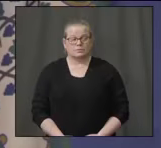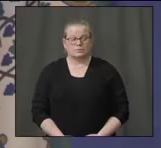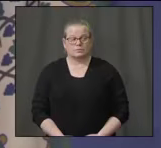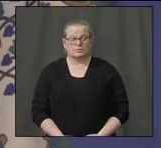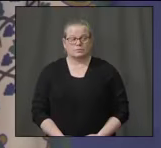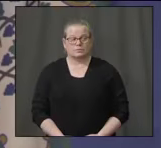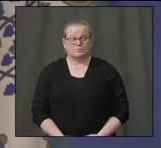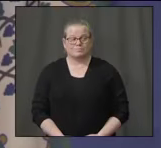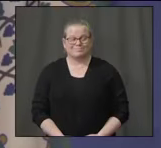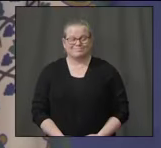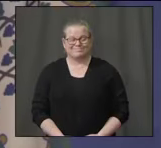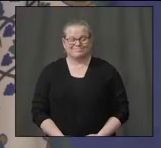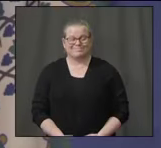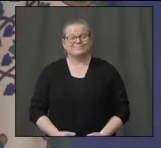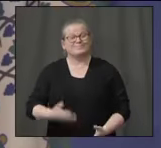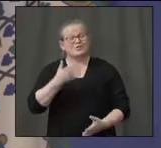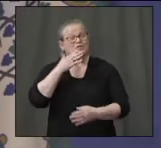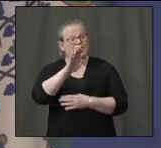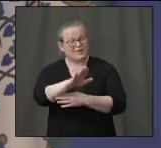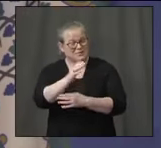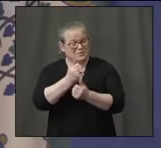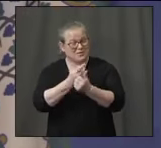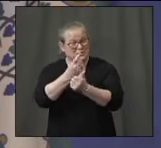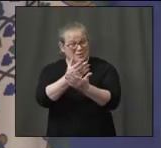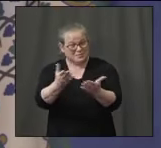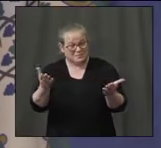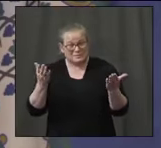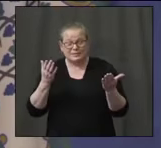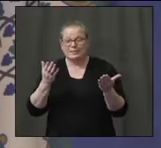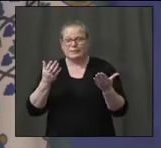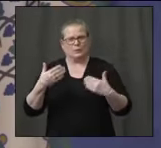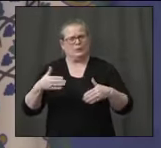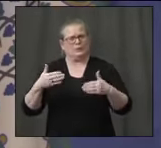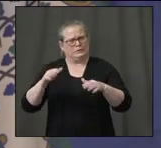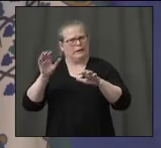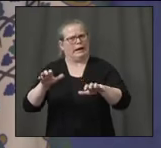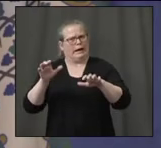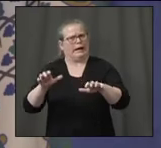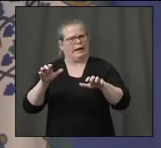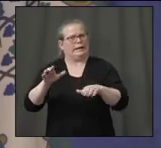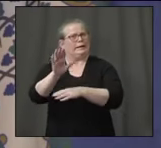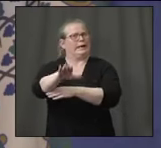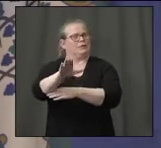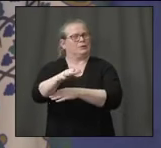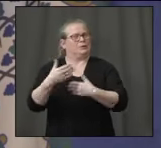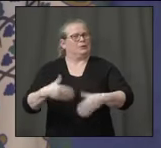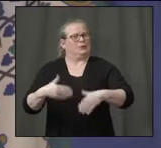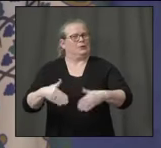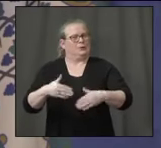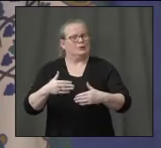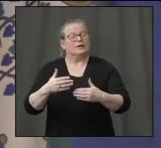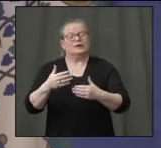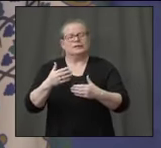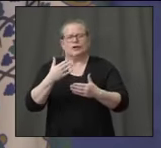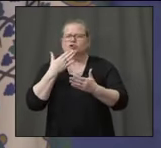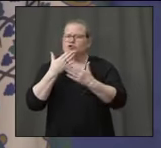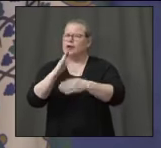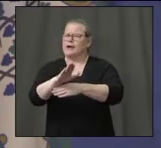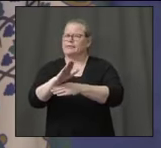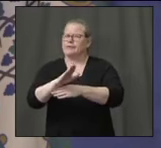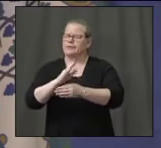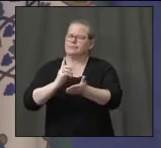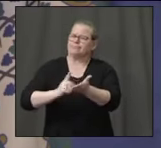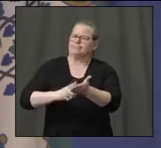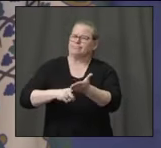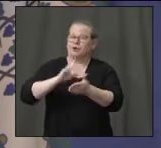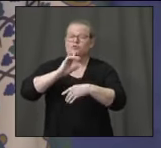All right. Good afternoon, everybody. A rainy afternoon and a good afternoon to talk about testing. That's what we're going to